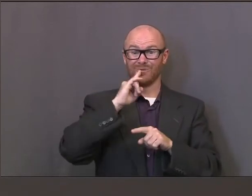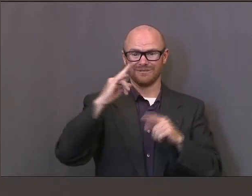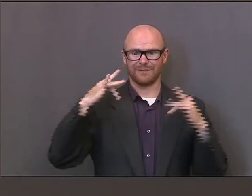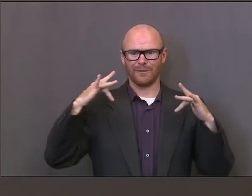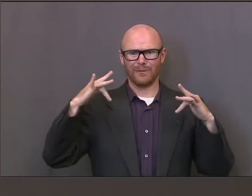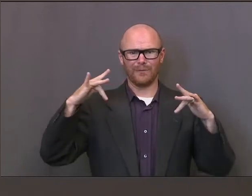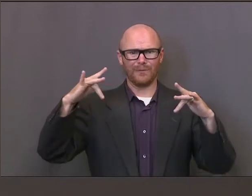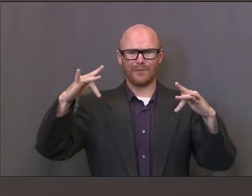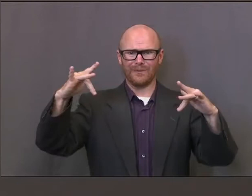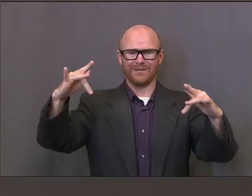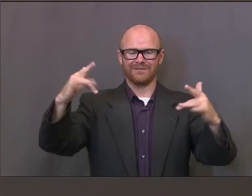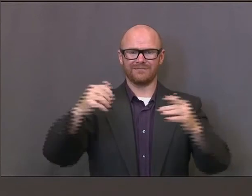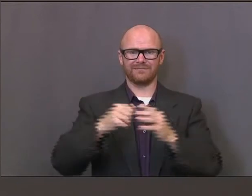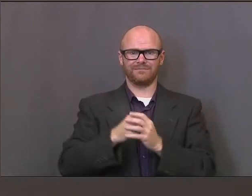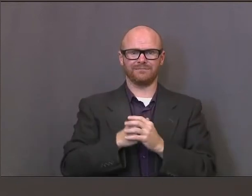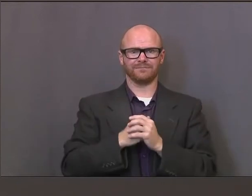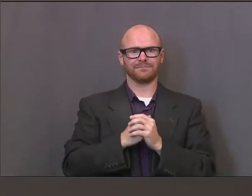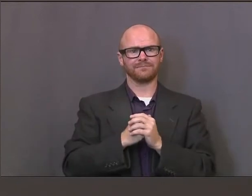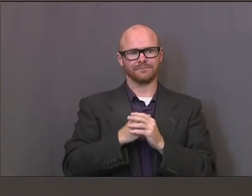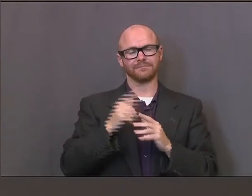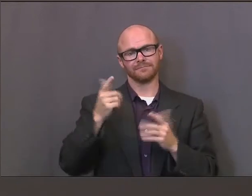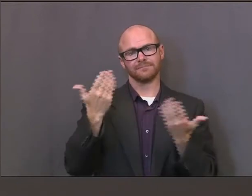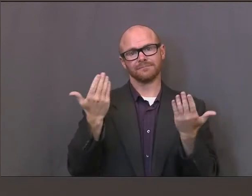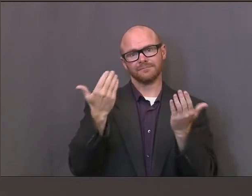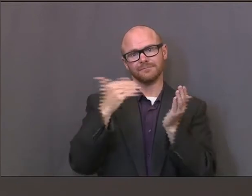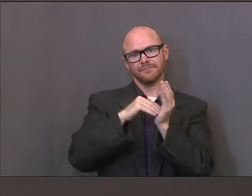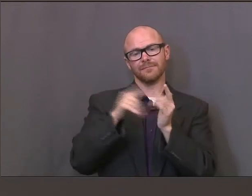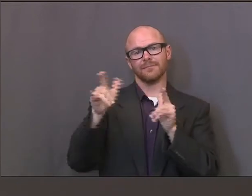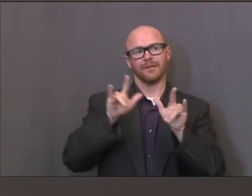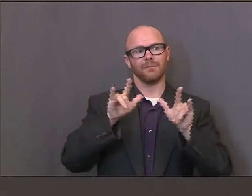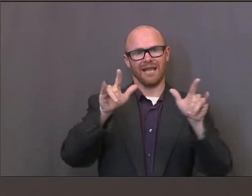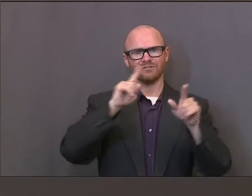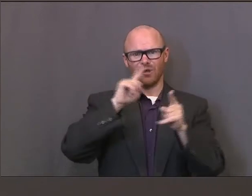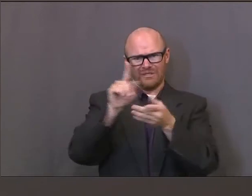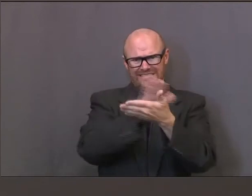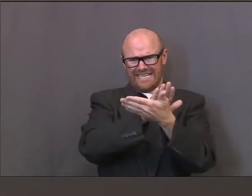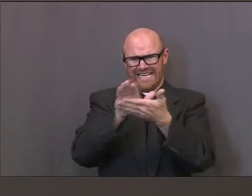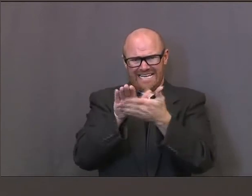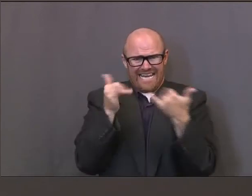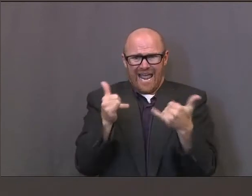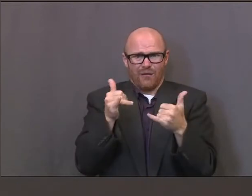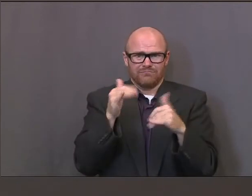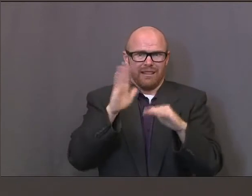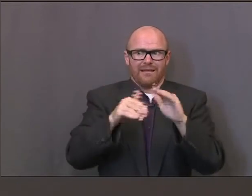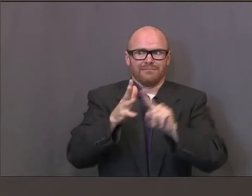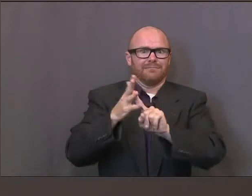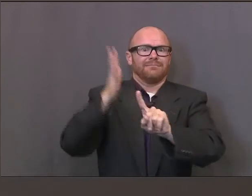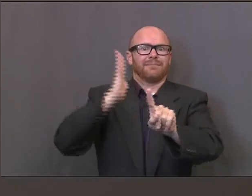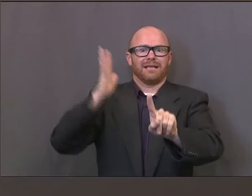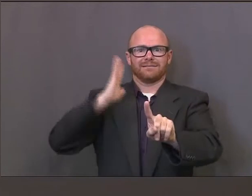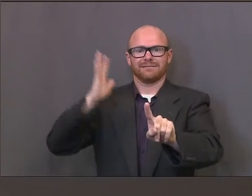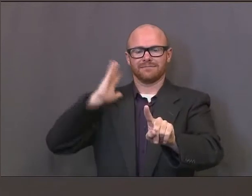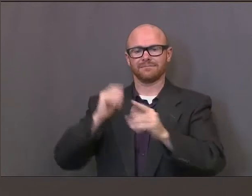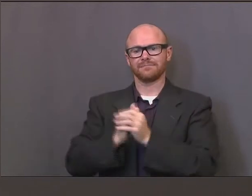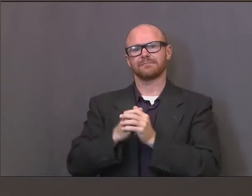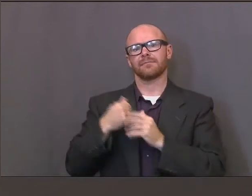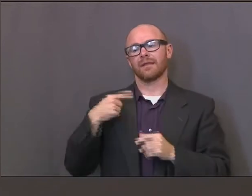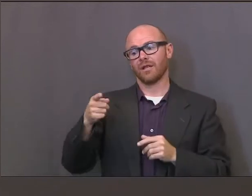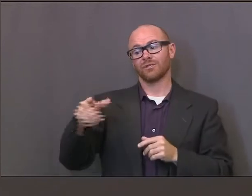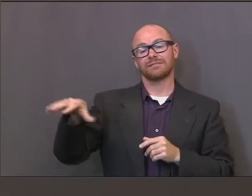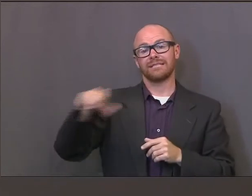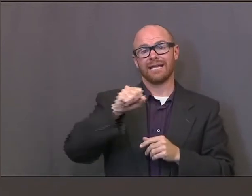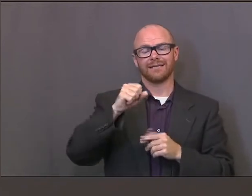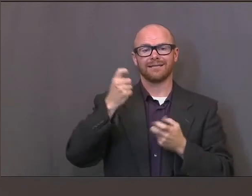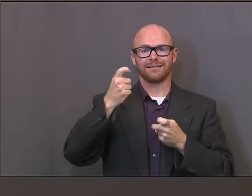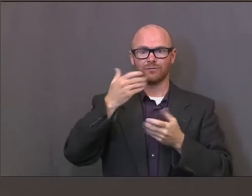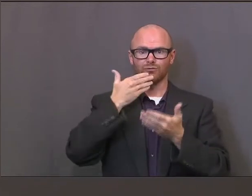half full. And yet, the planes are as clean as I've ever seen them. And they are taking protocols, the